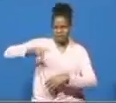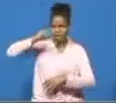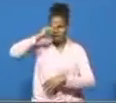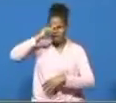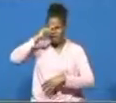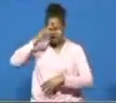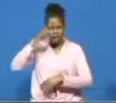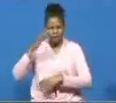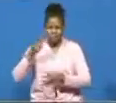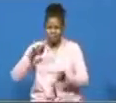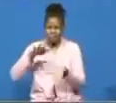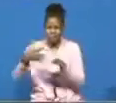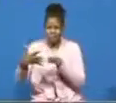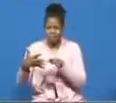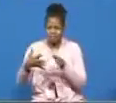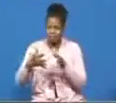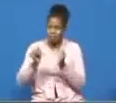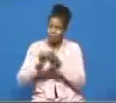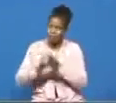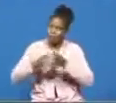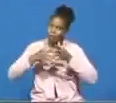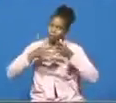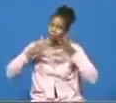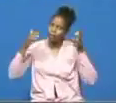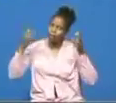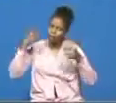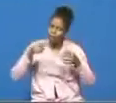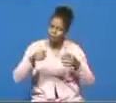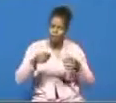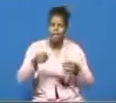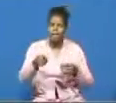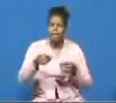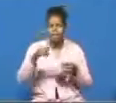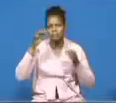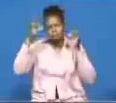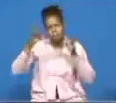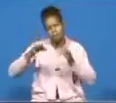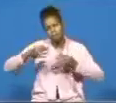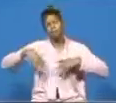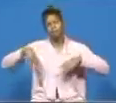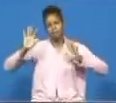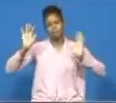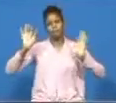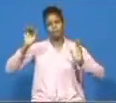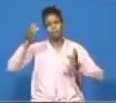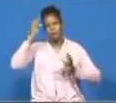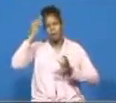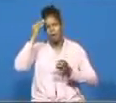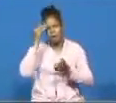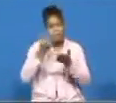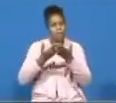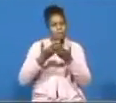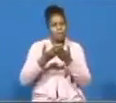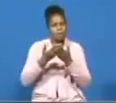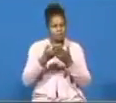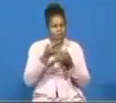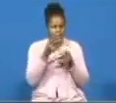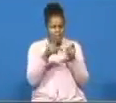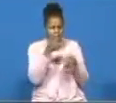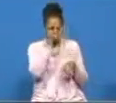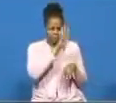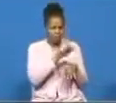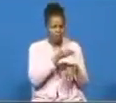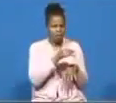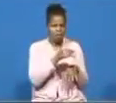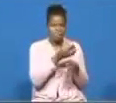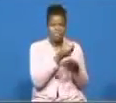and that was too much for him he yielded and so he released the people of god and so yes they